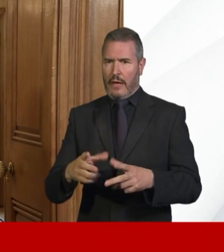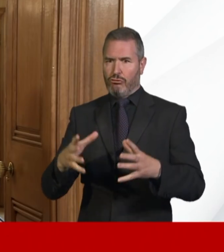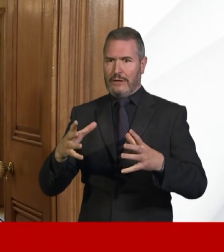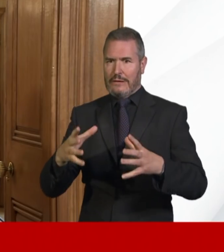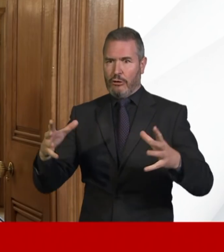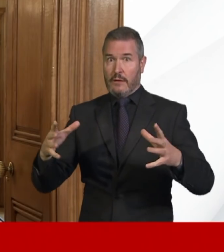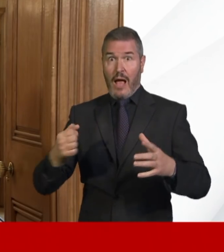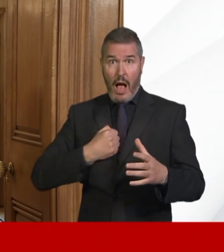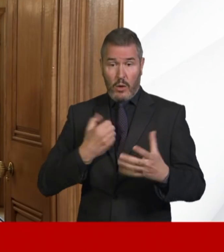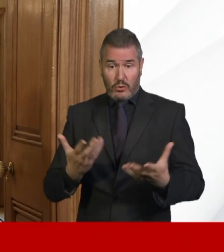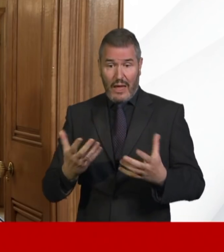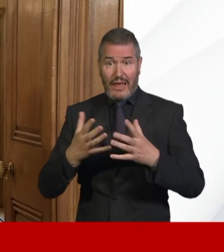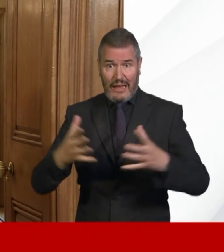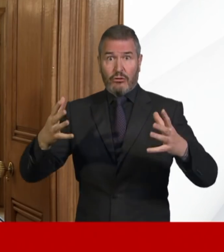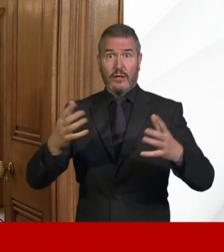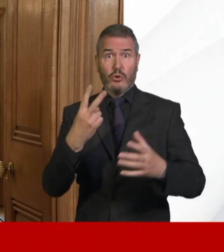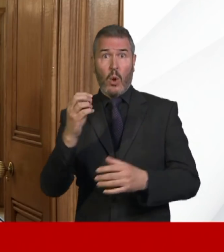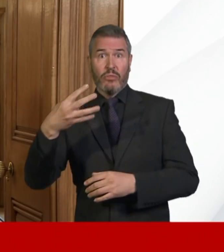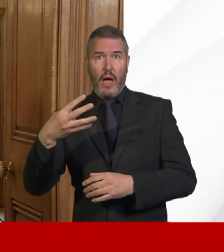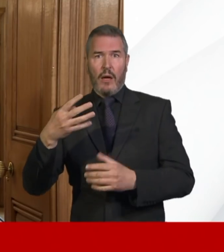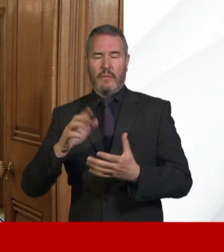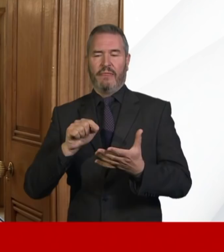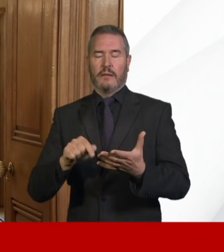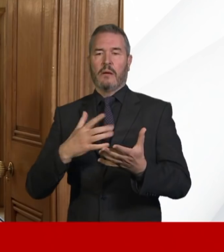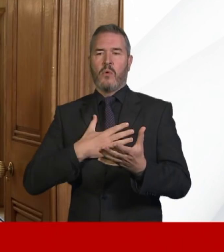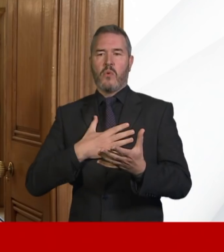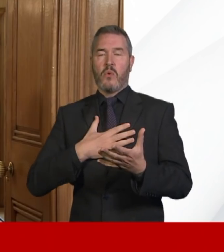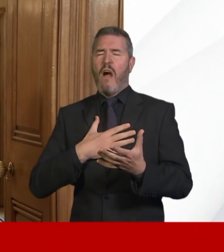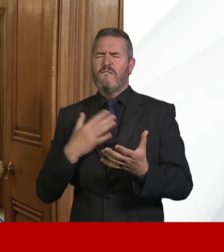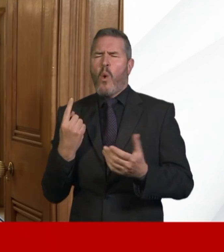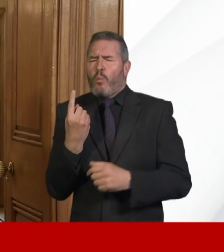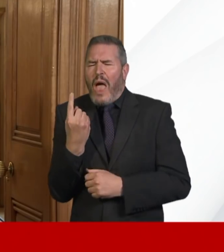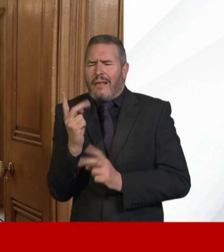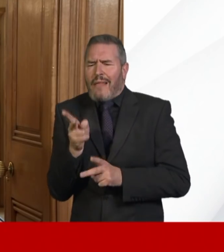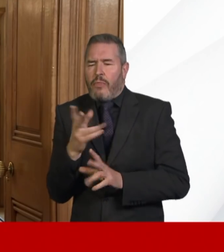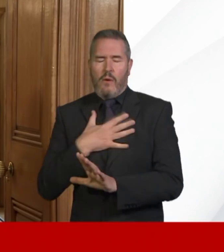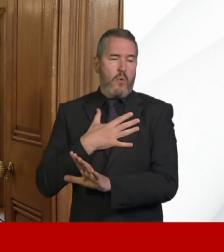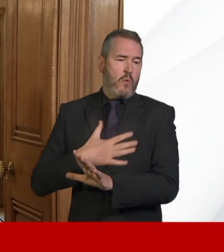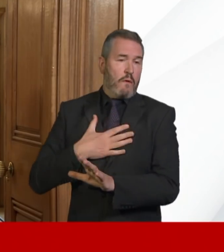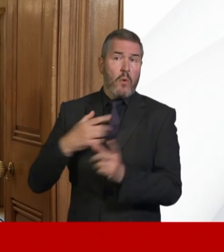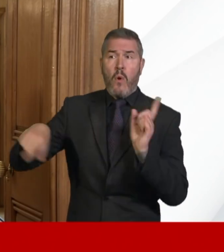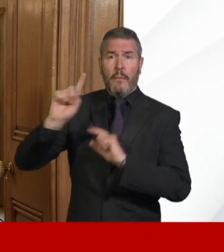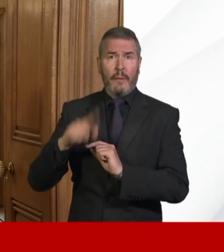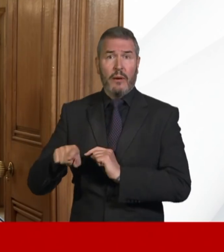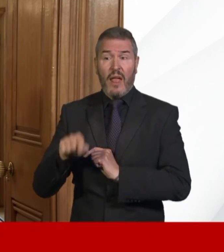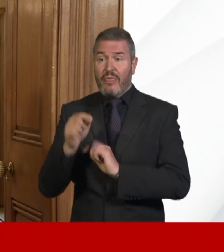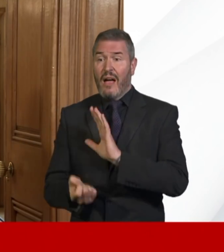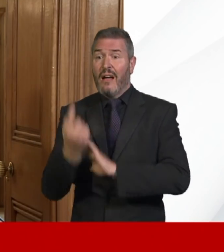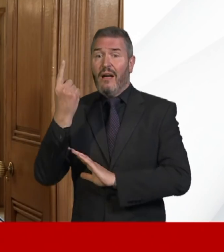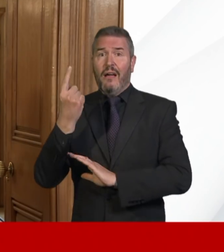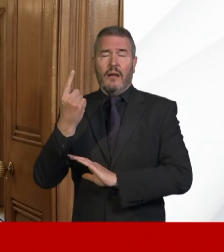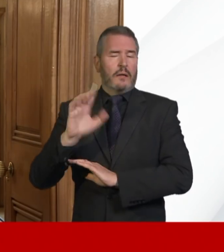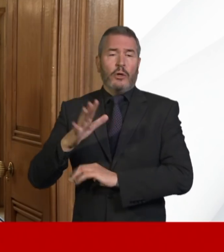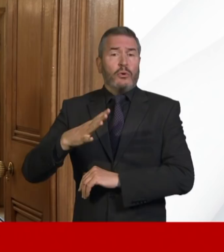daily in these press conferences are very sobering. Every death is a tragedy. We don't want to see any unnecessary